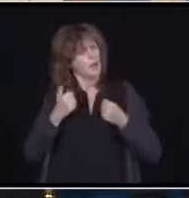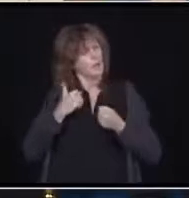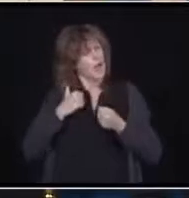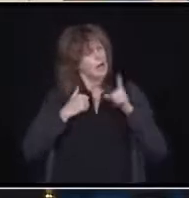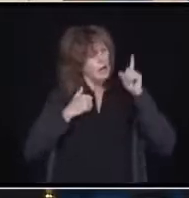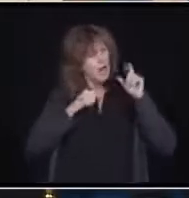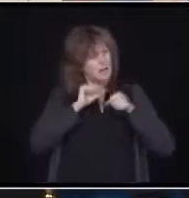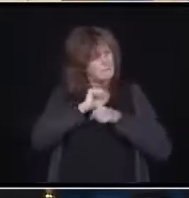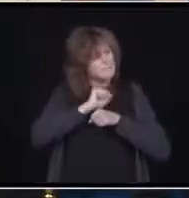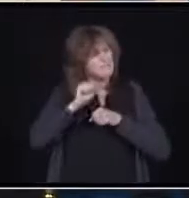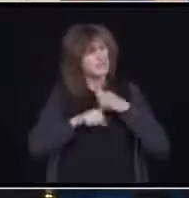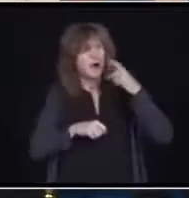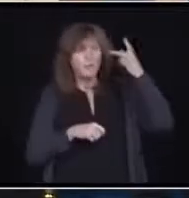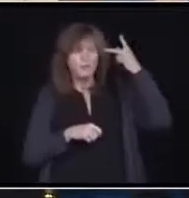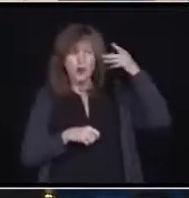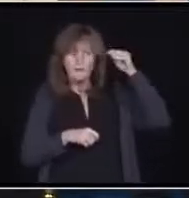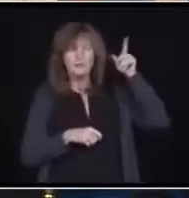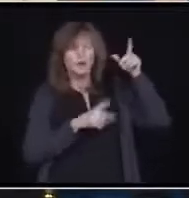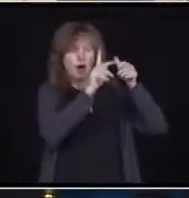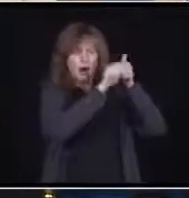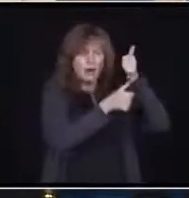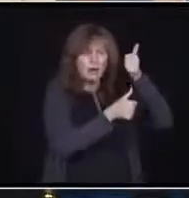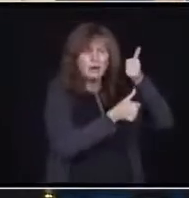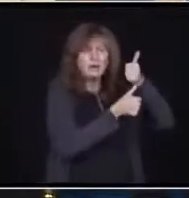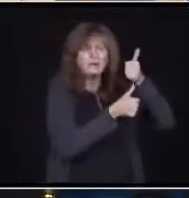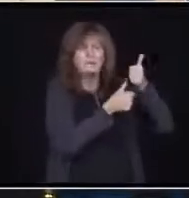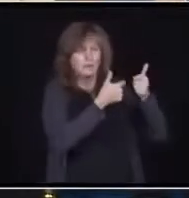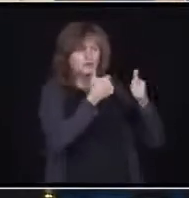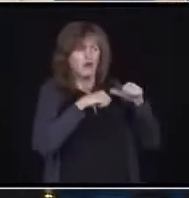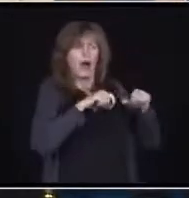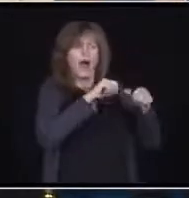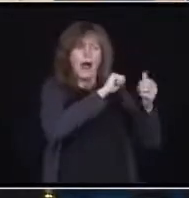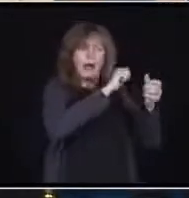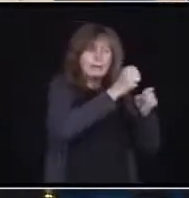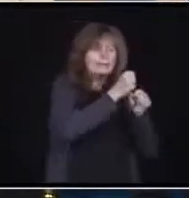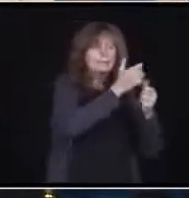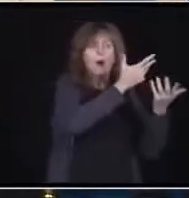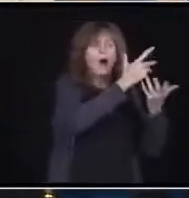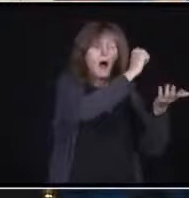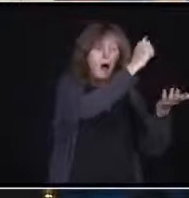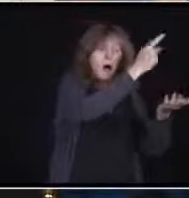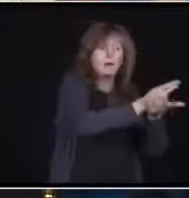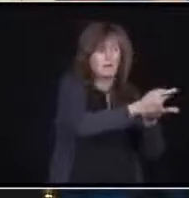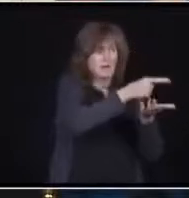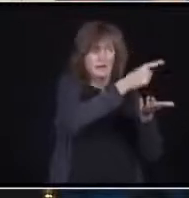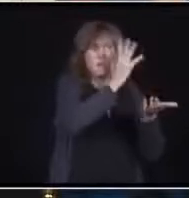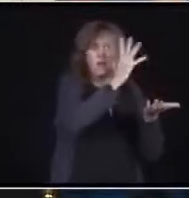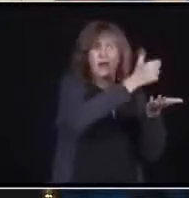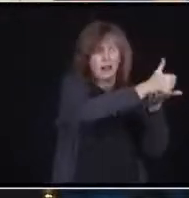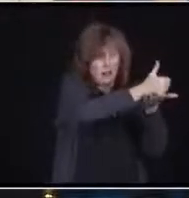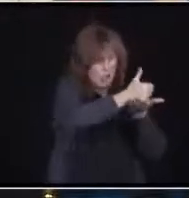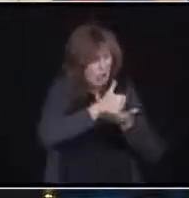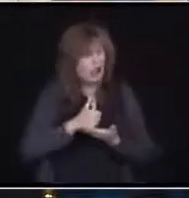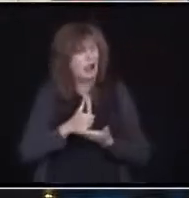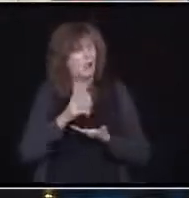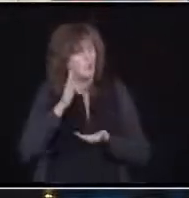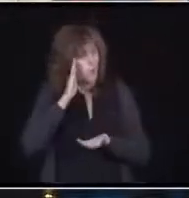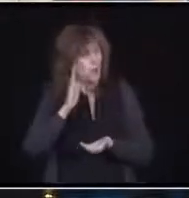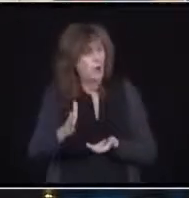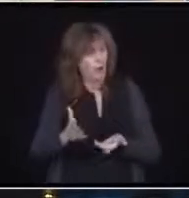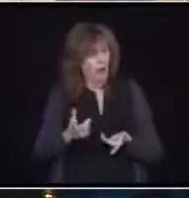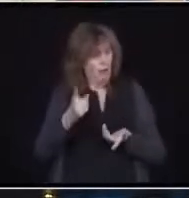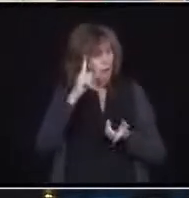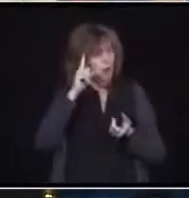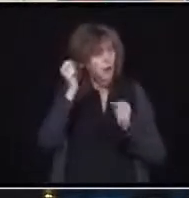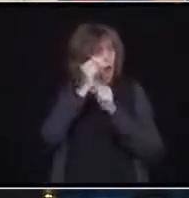working very hard to get this approved. But this is a game changer. And just imagine if we could hand these tests